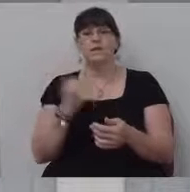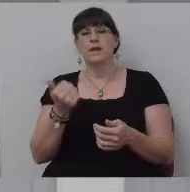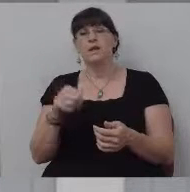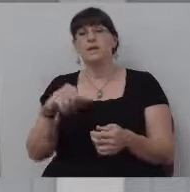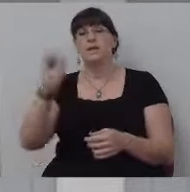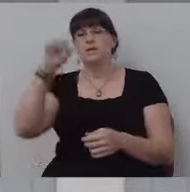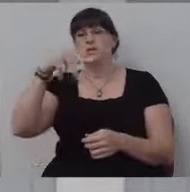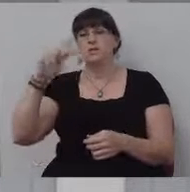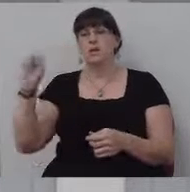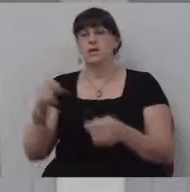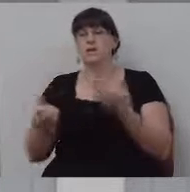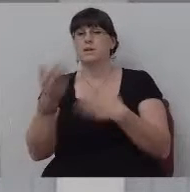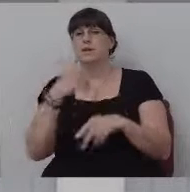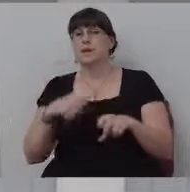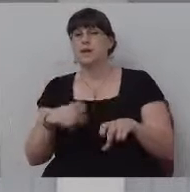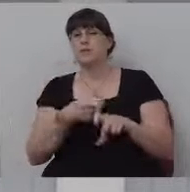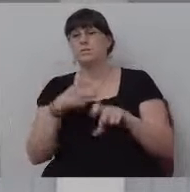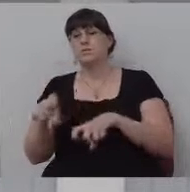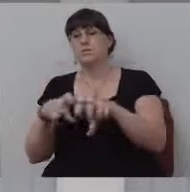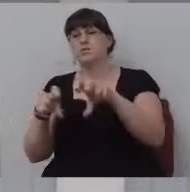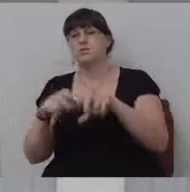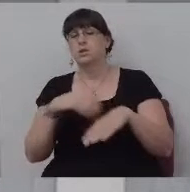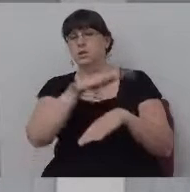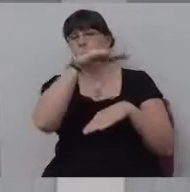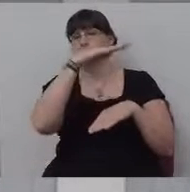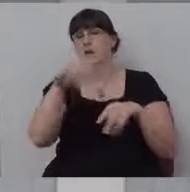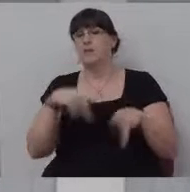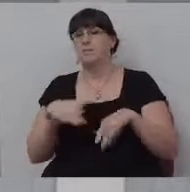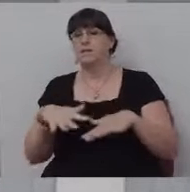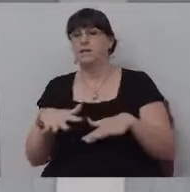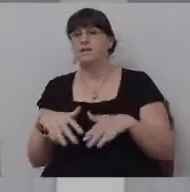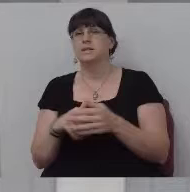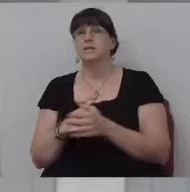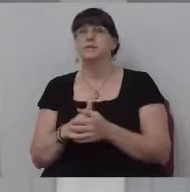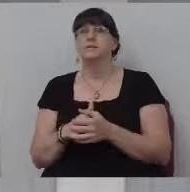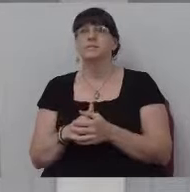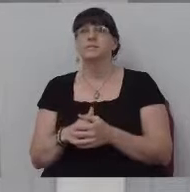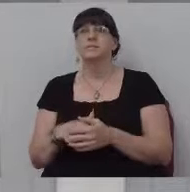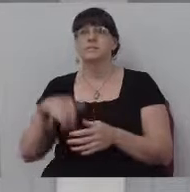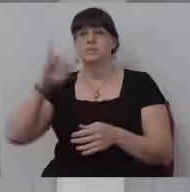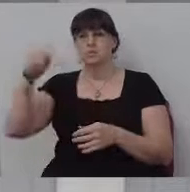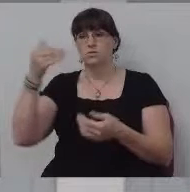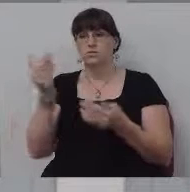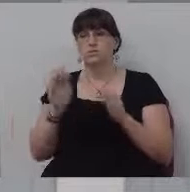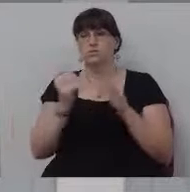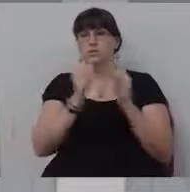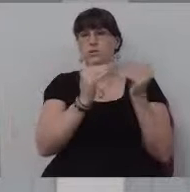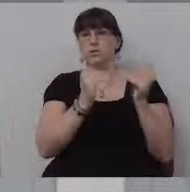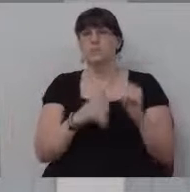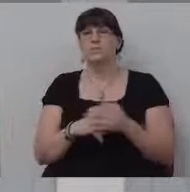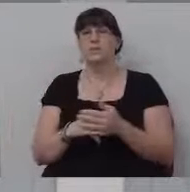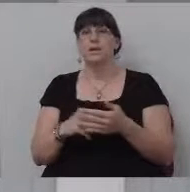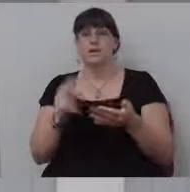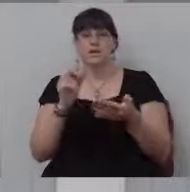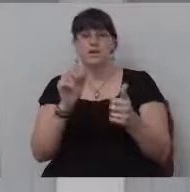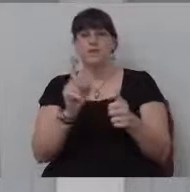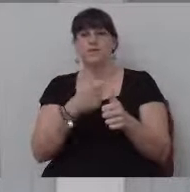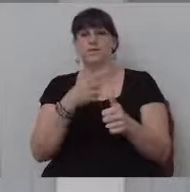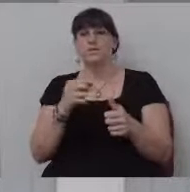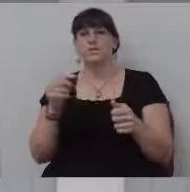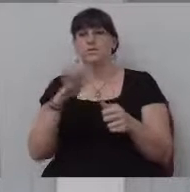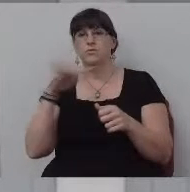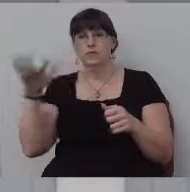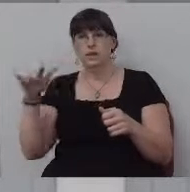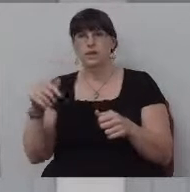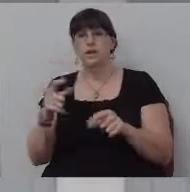journey to the high place that was Gibeon to Jerusalem. And I want you to notice in, in verse 13, that, that first phrase,